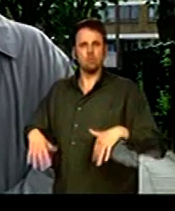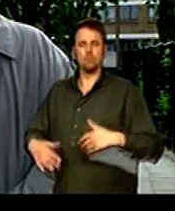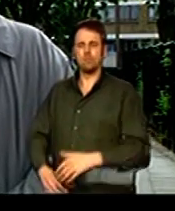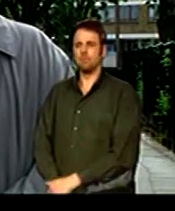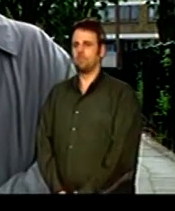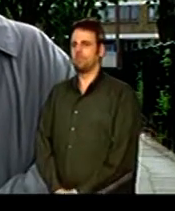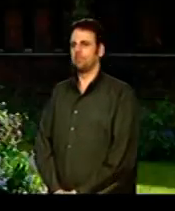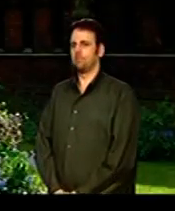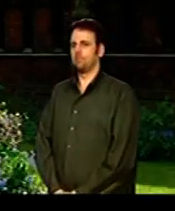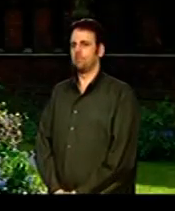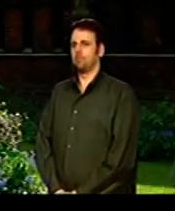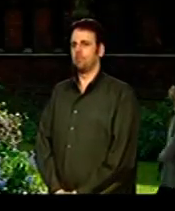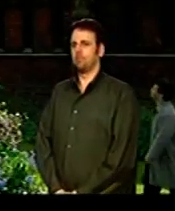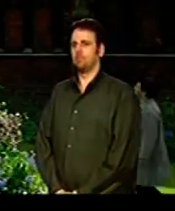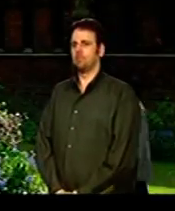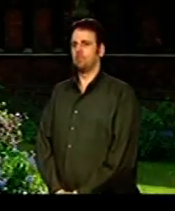extraordinary.